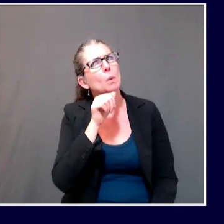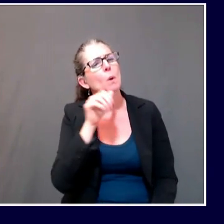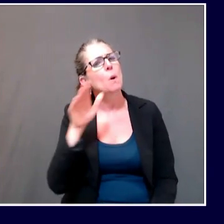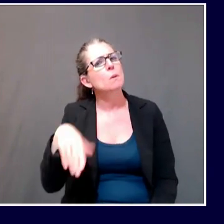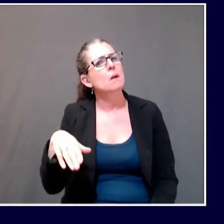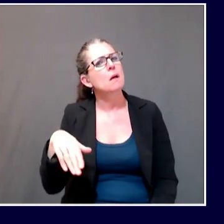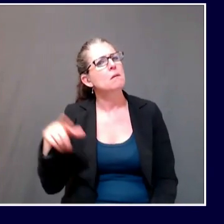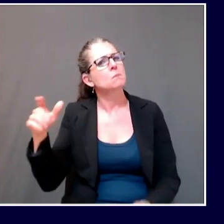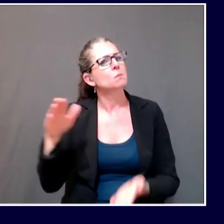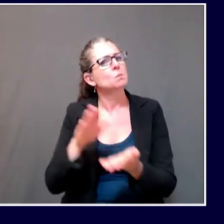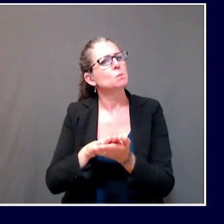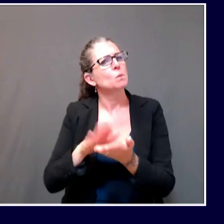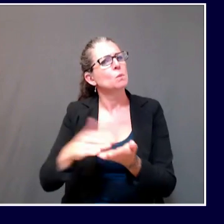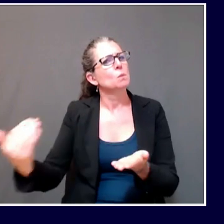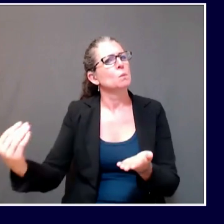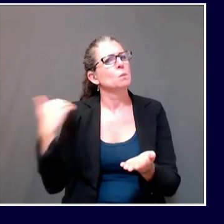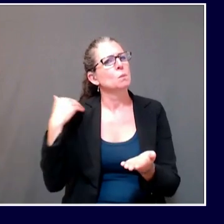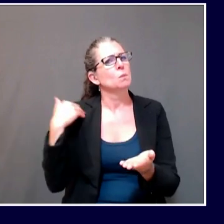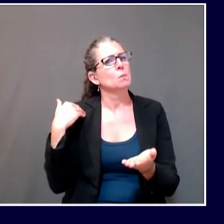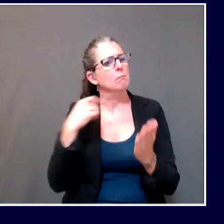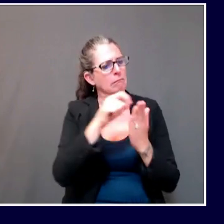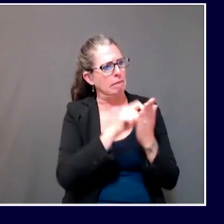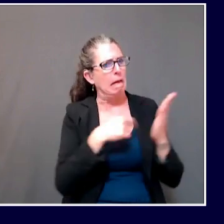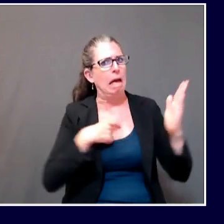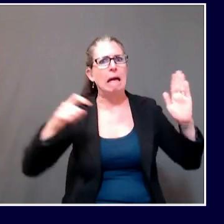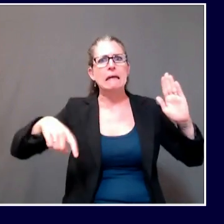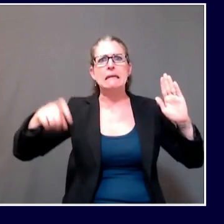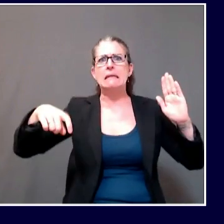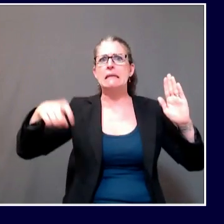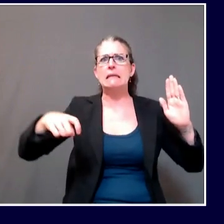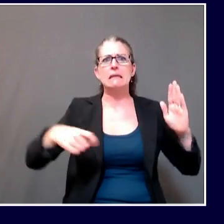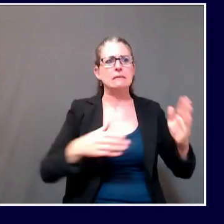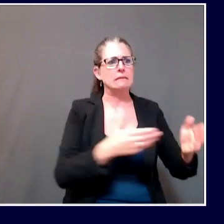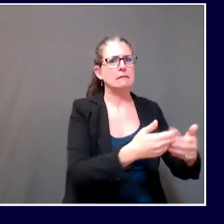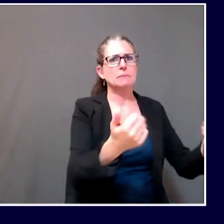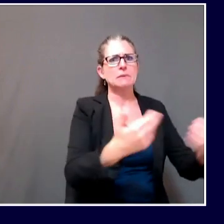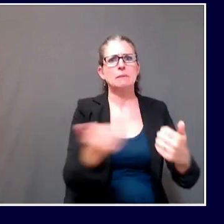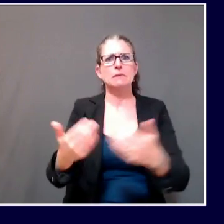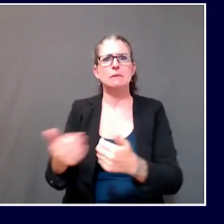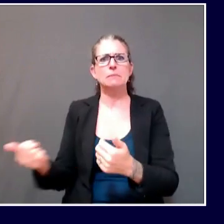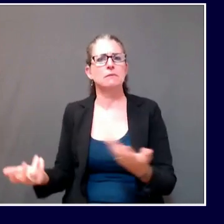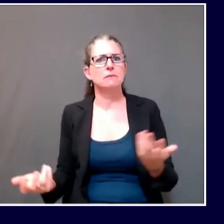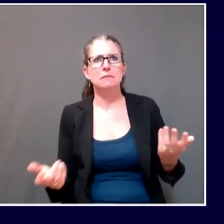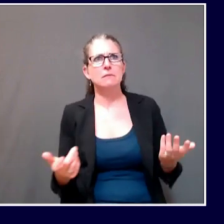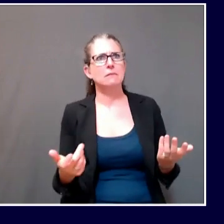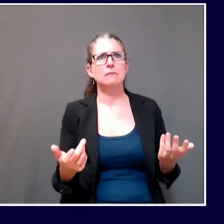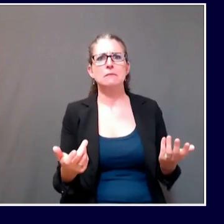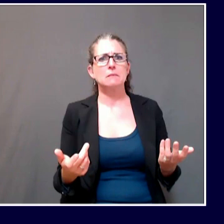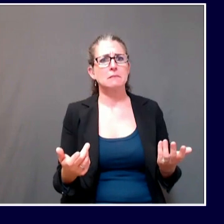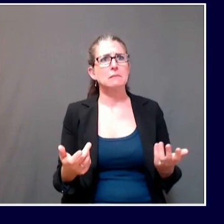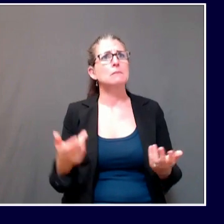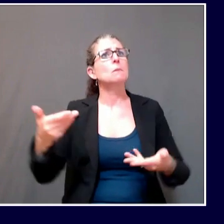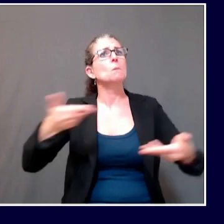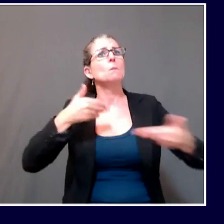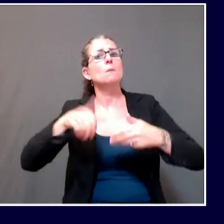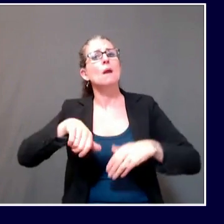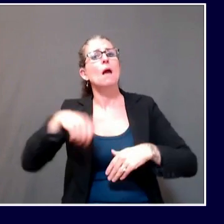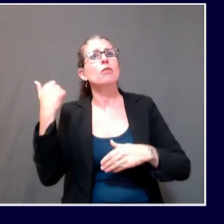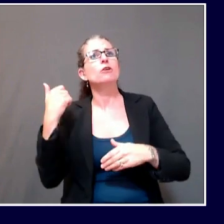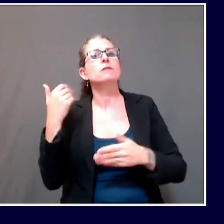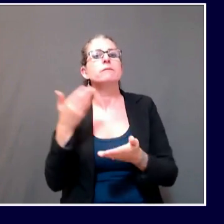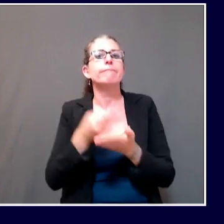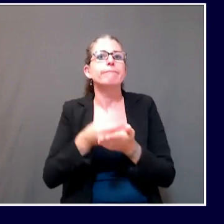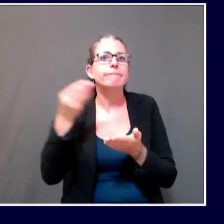obviously disinfectants and school supplies in terms of cleaning supplies would be among the eligible